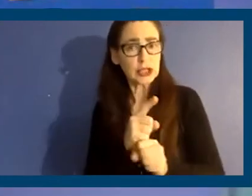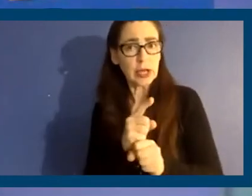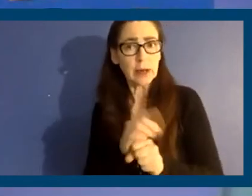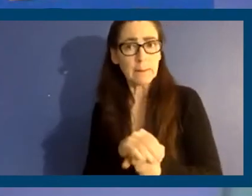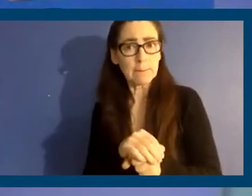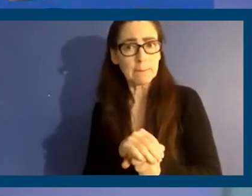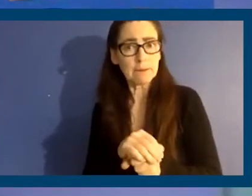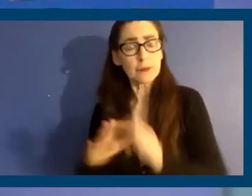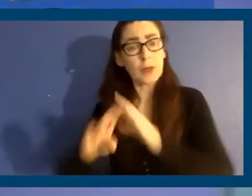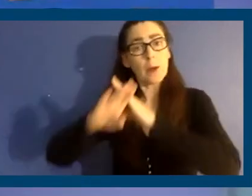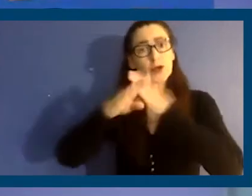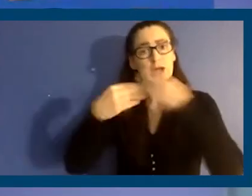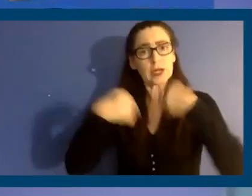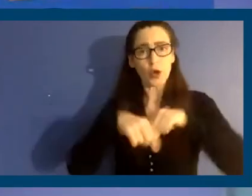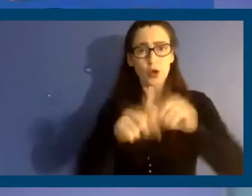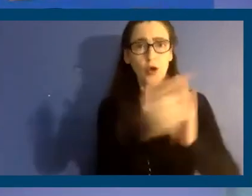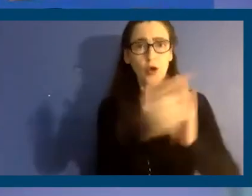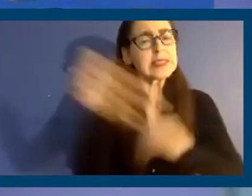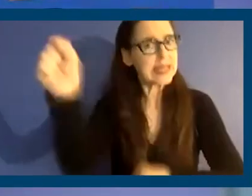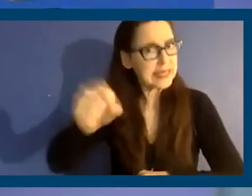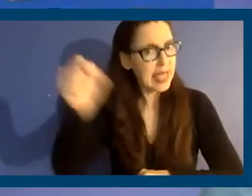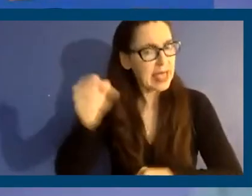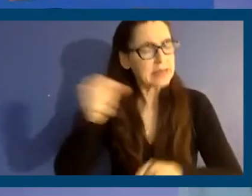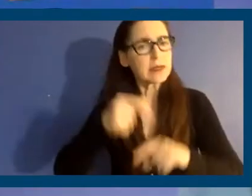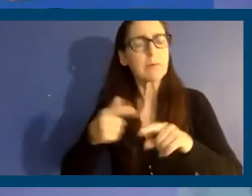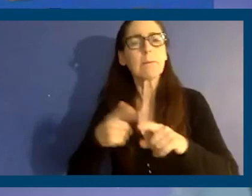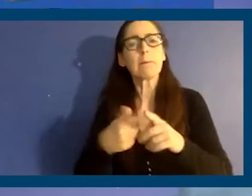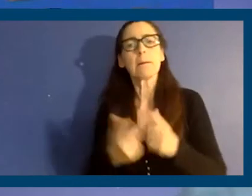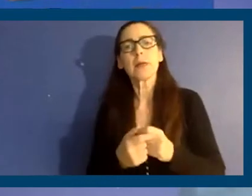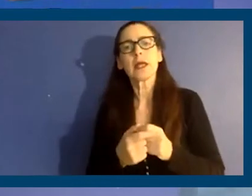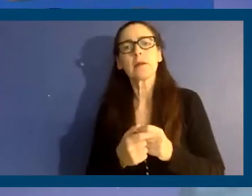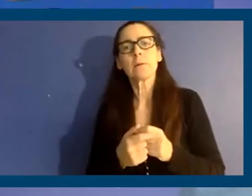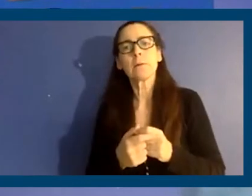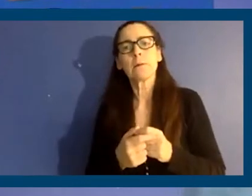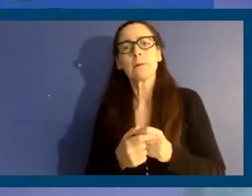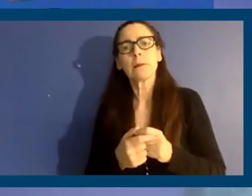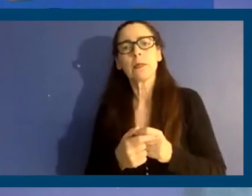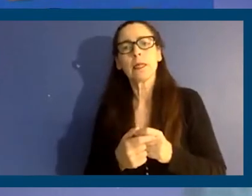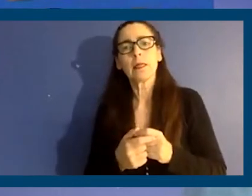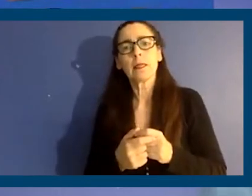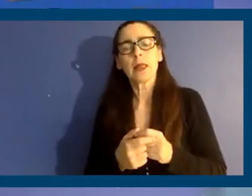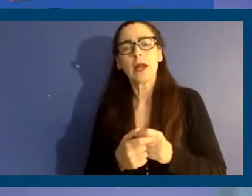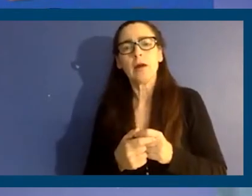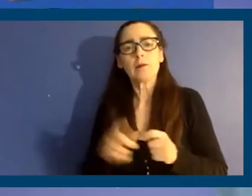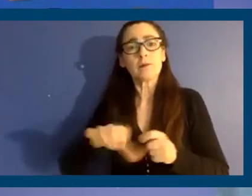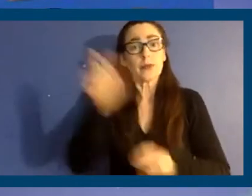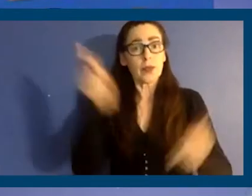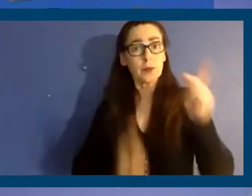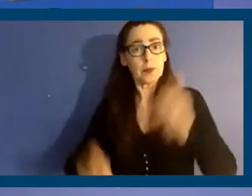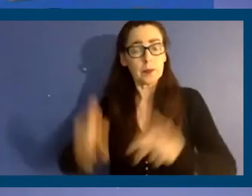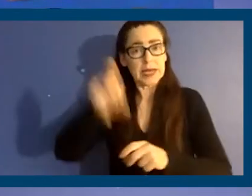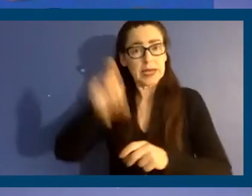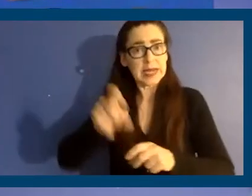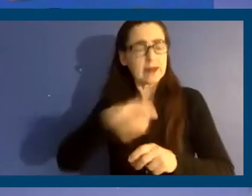protect our existing laws, but we are able to cover those people who are in need that are not